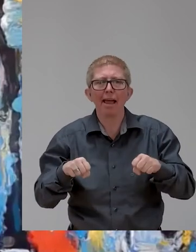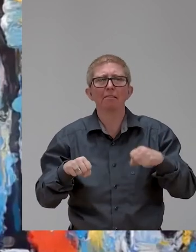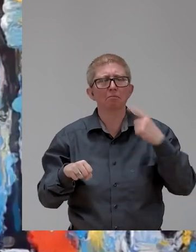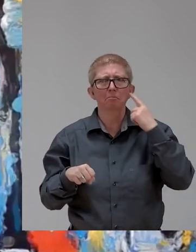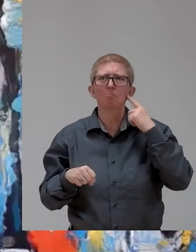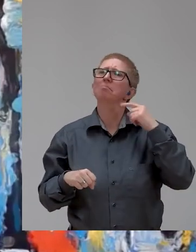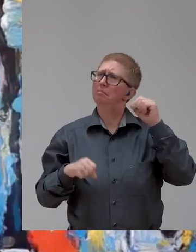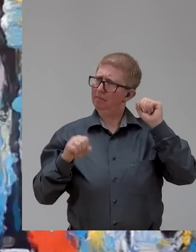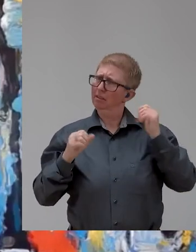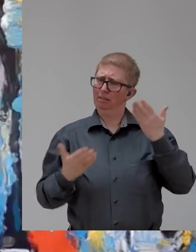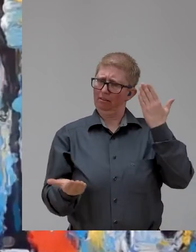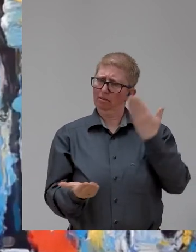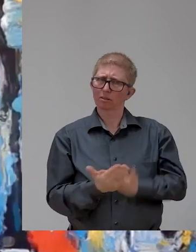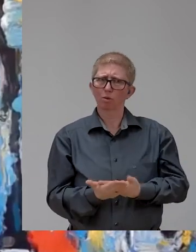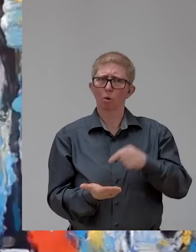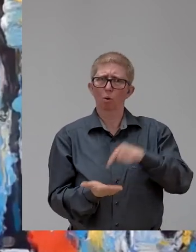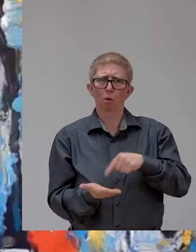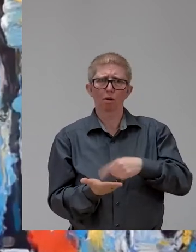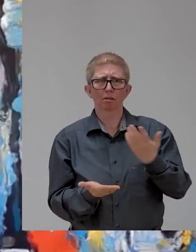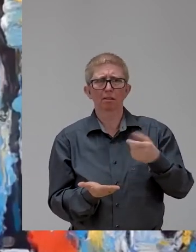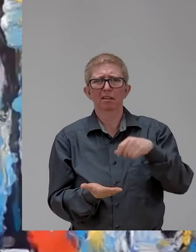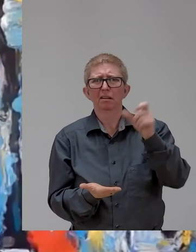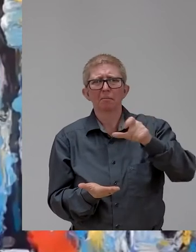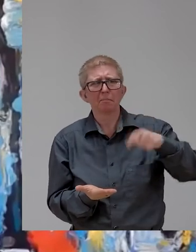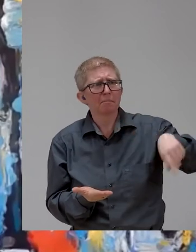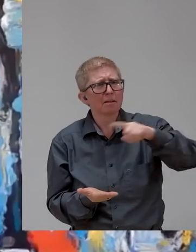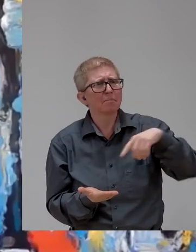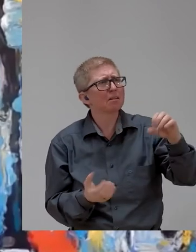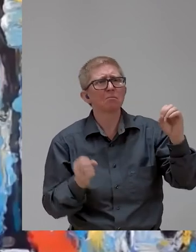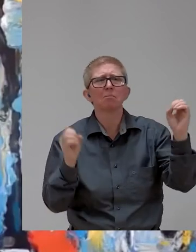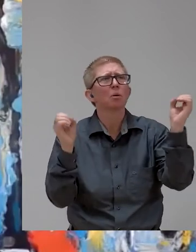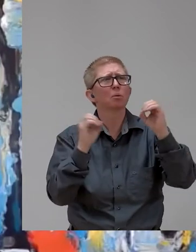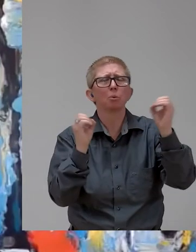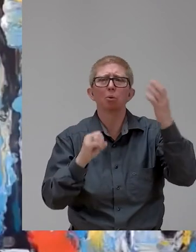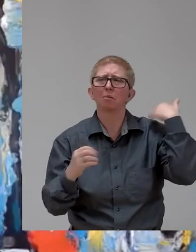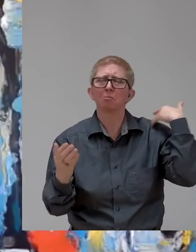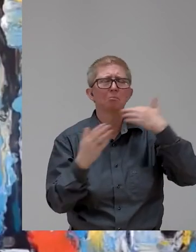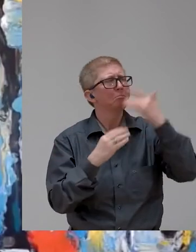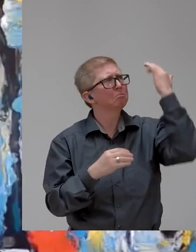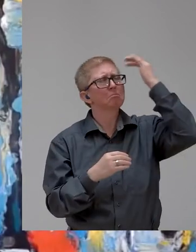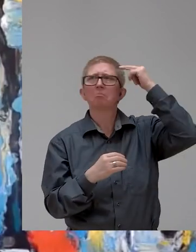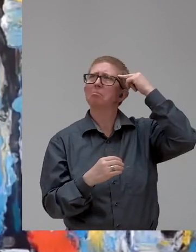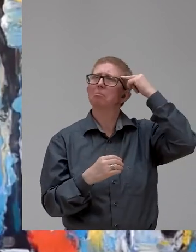are on board? How do we bring them on board? Any thoughts on that, dear dreamers?